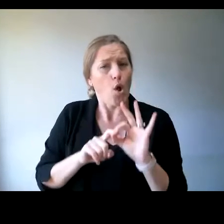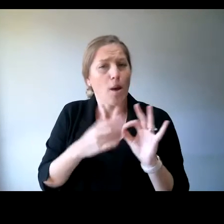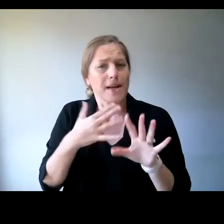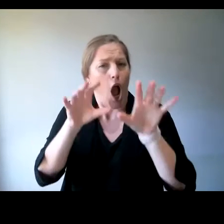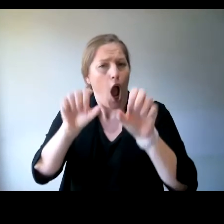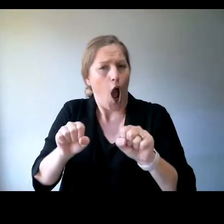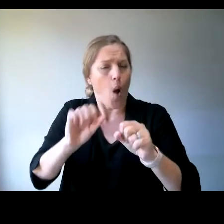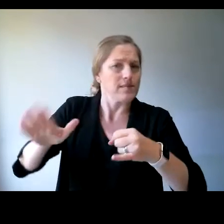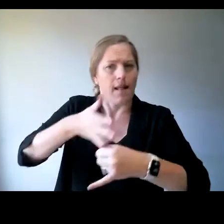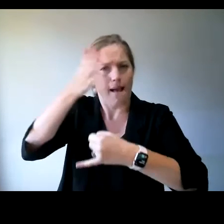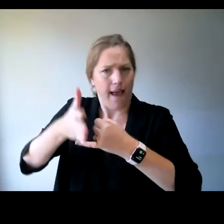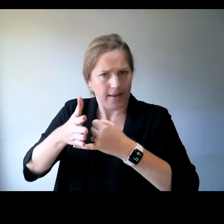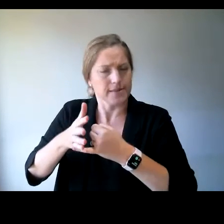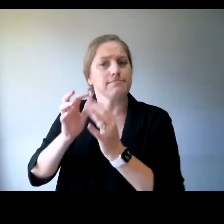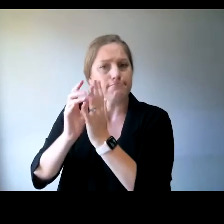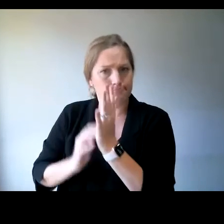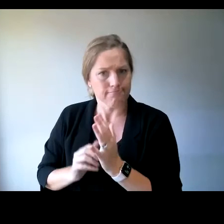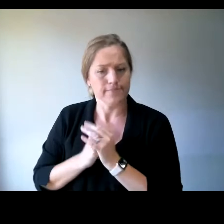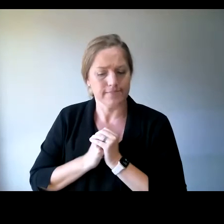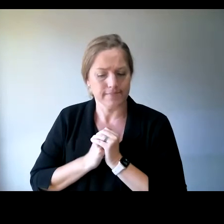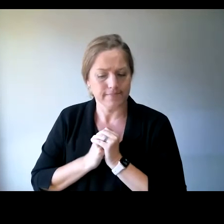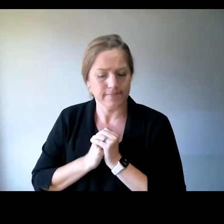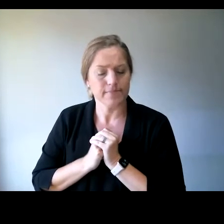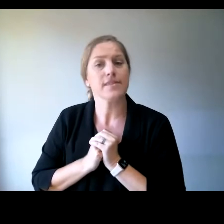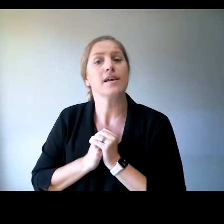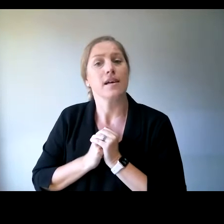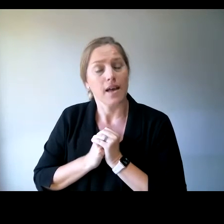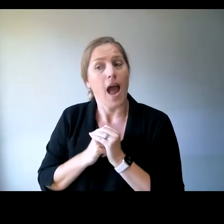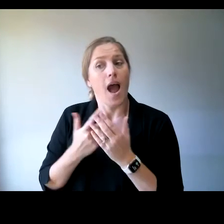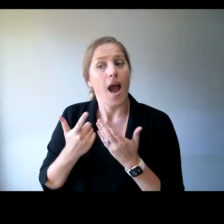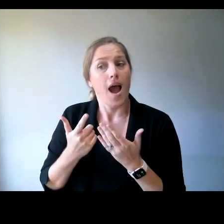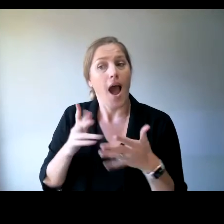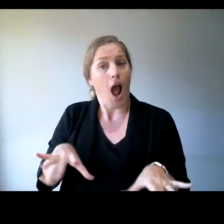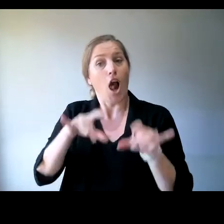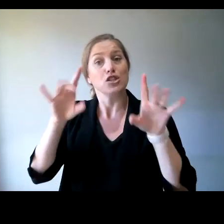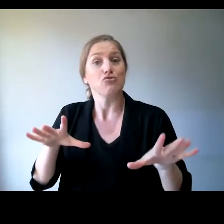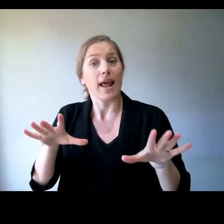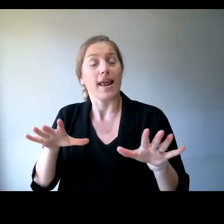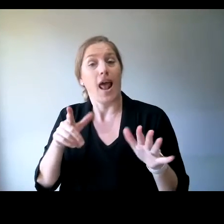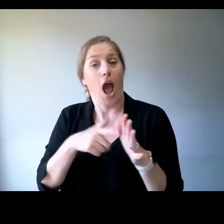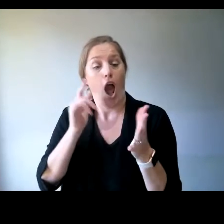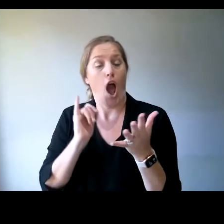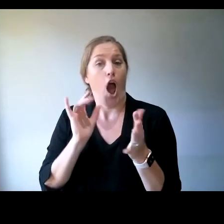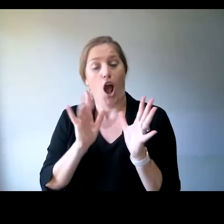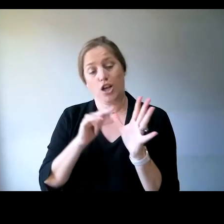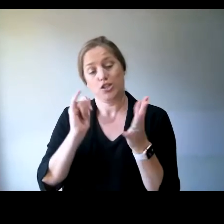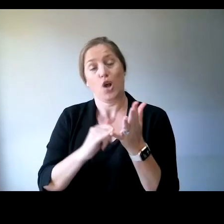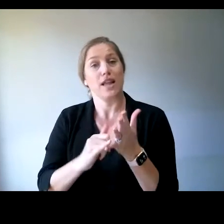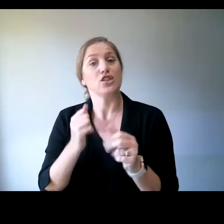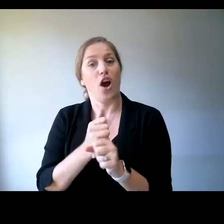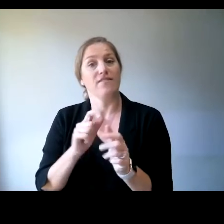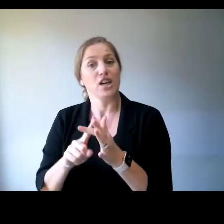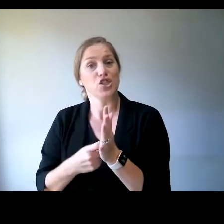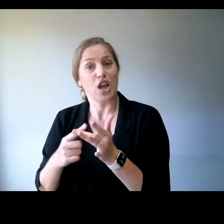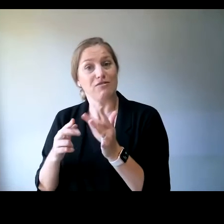but Sandra South from the Australian Association of Gerontology, she's going to be fielding the chat for us.